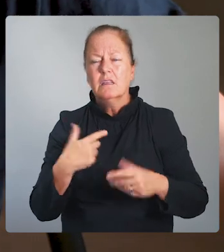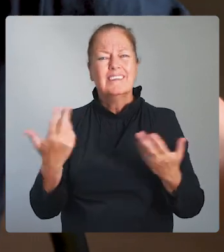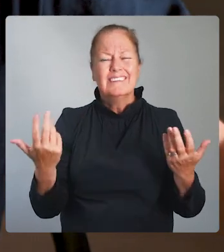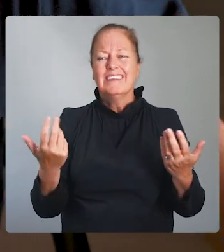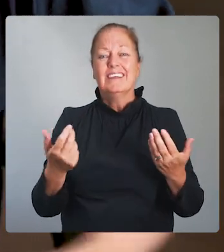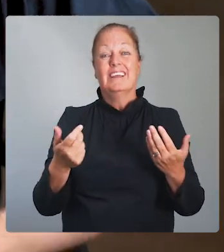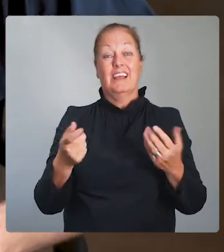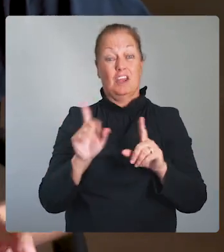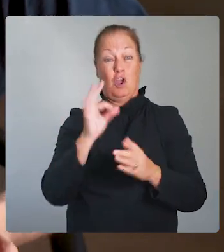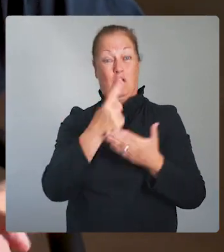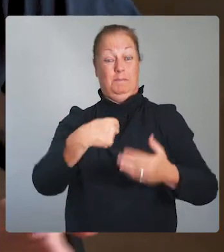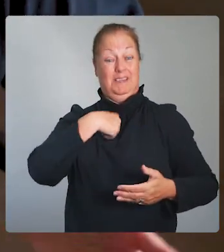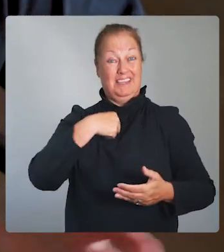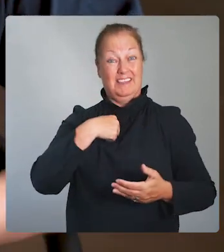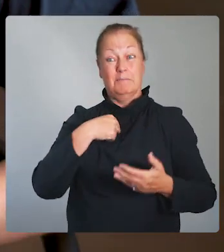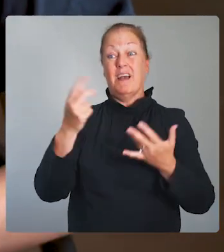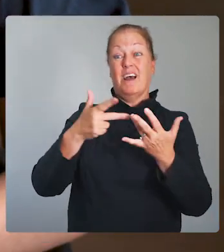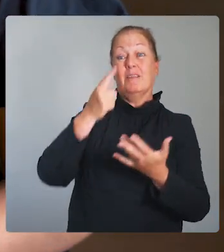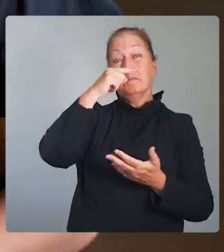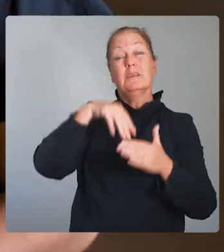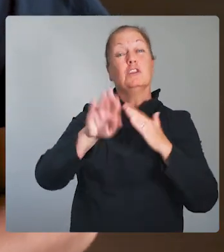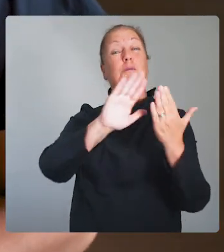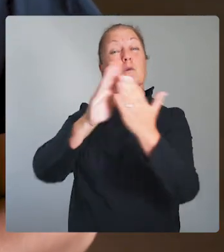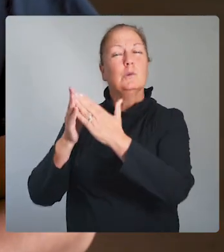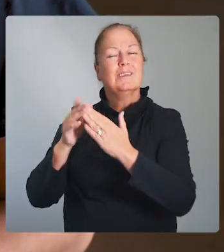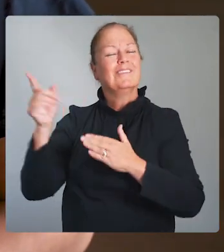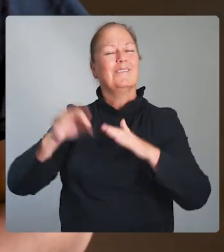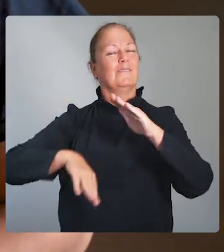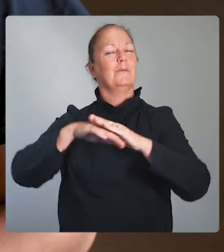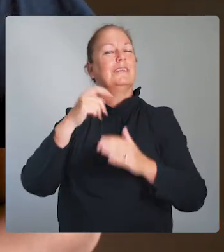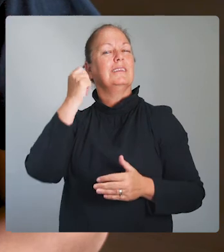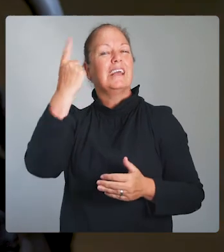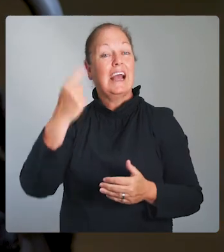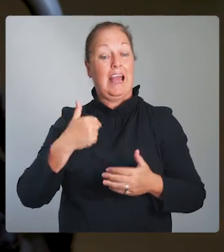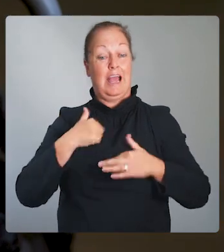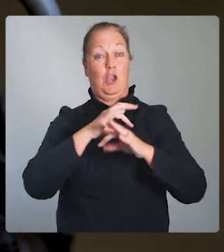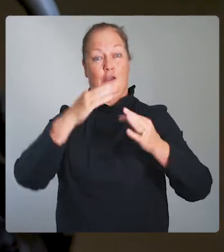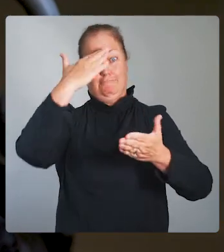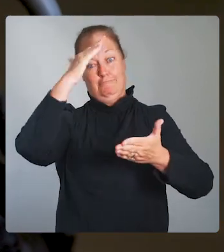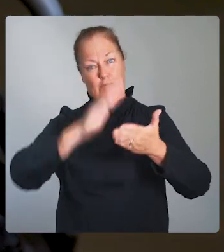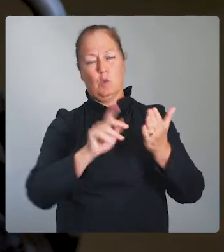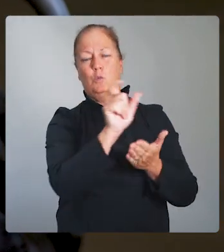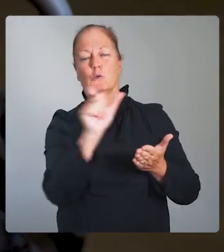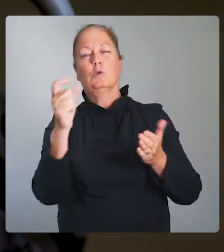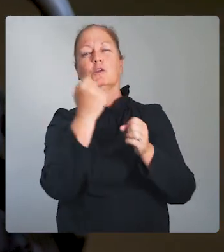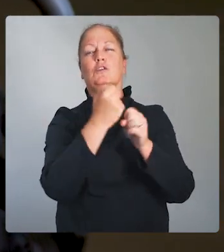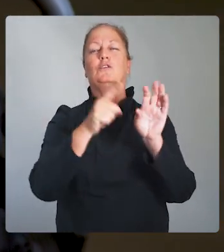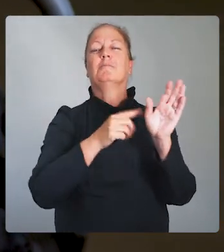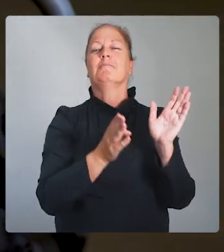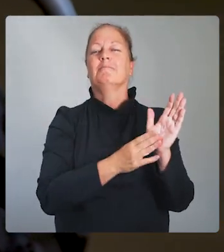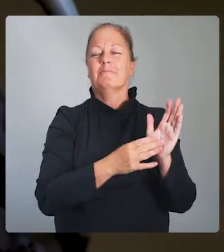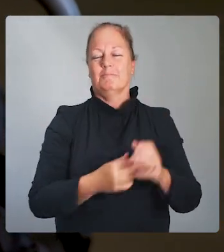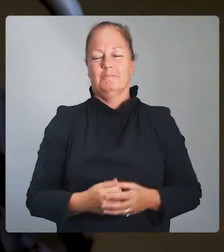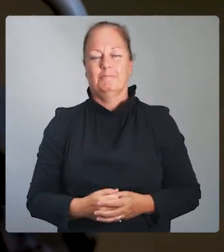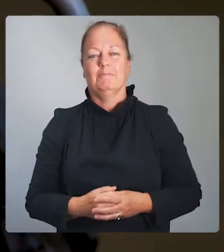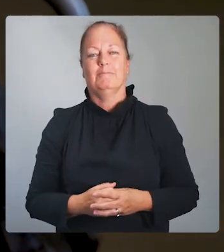people just don't. I don't speak gym, I'm sorry. I just wanted